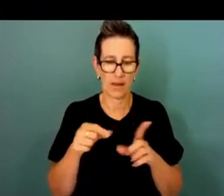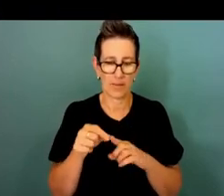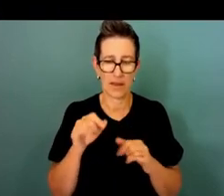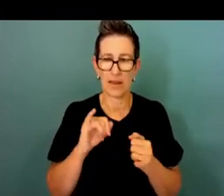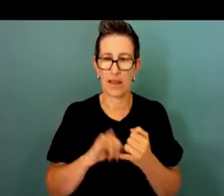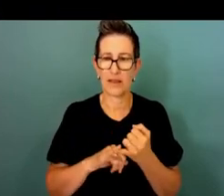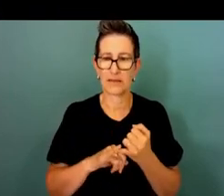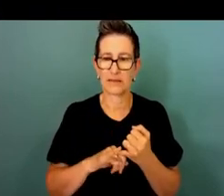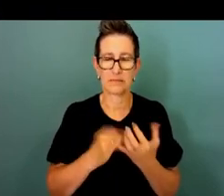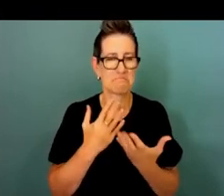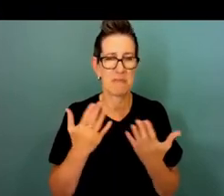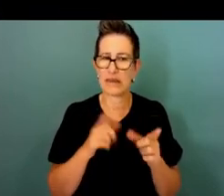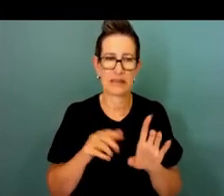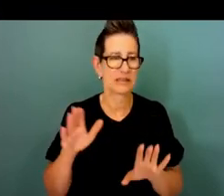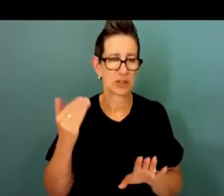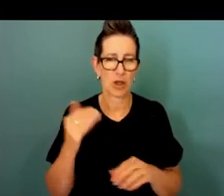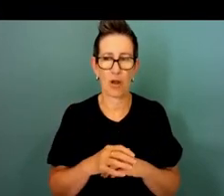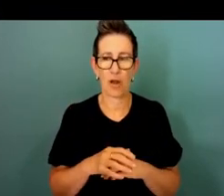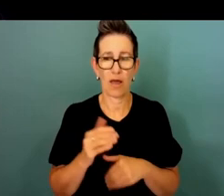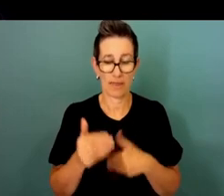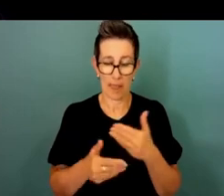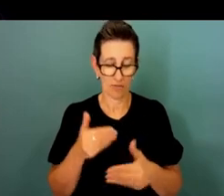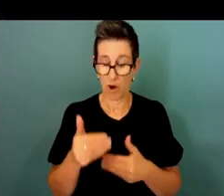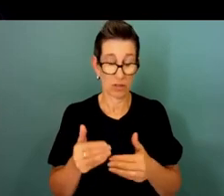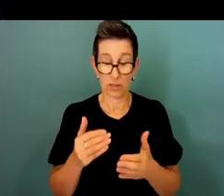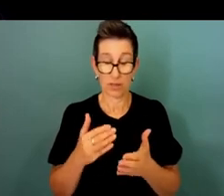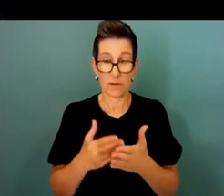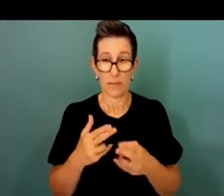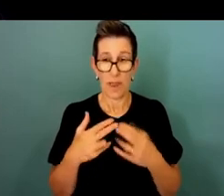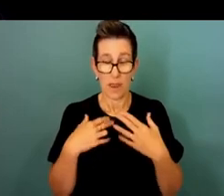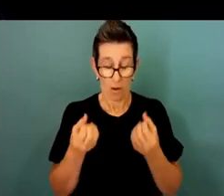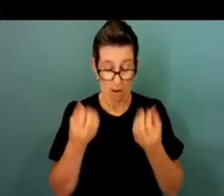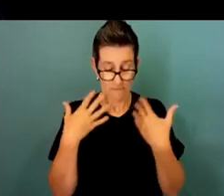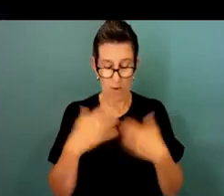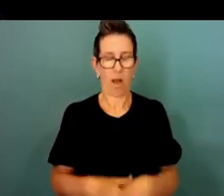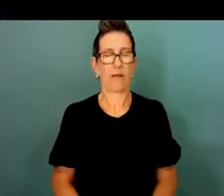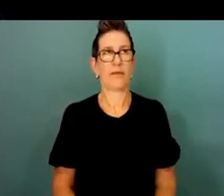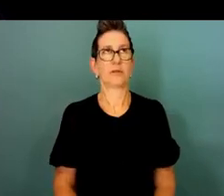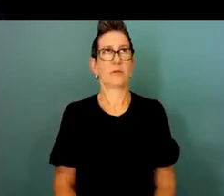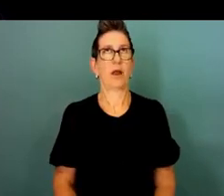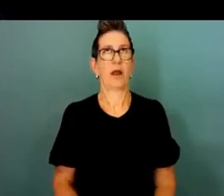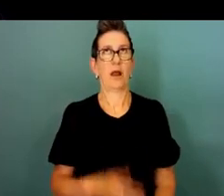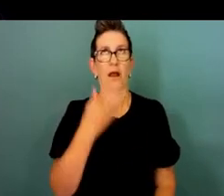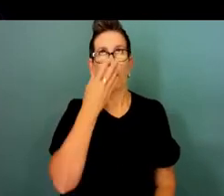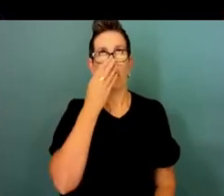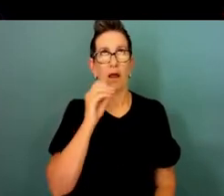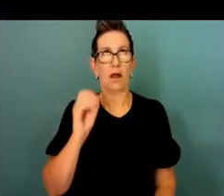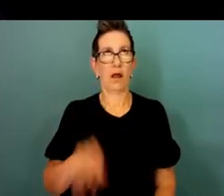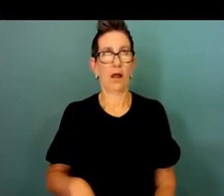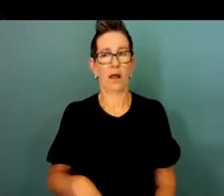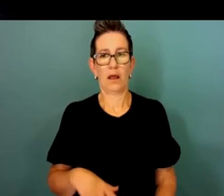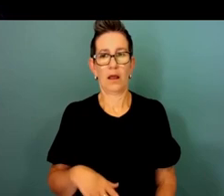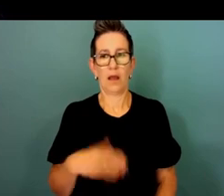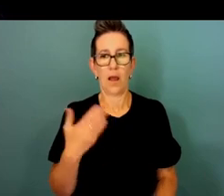several years ago and the process just got so much I just abandoned the whole thing on the day of the interview